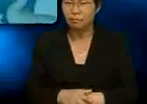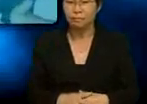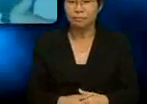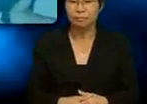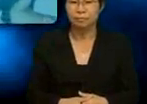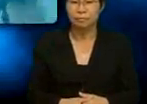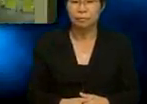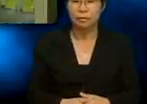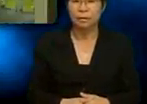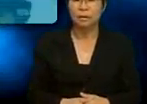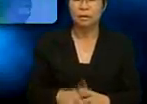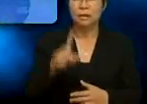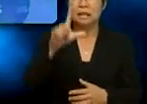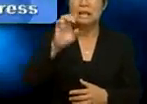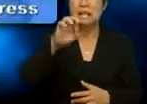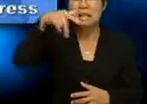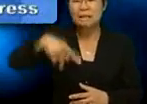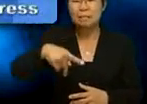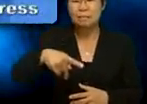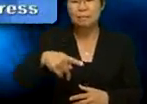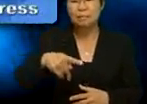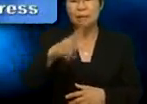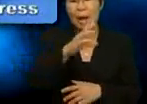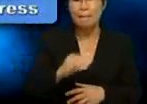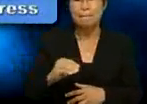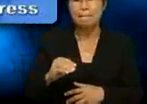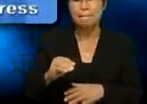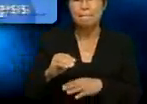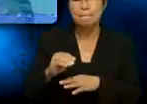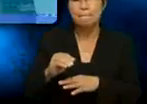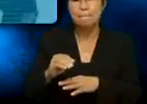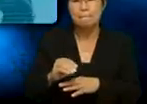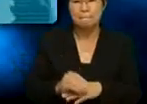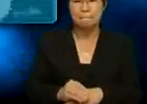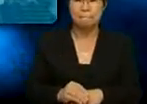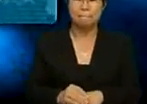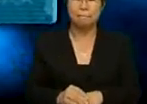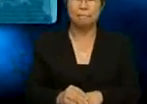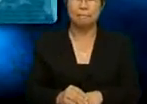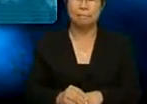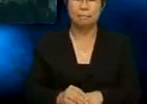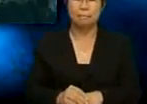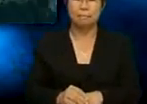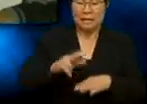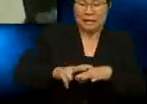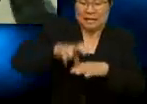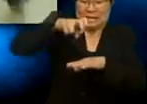Ladies, have you seen him wearing that wristband before? No. I... I just noticed it. Huh.